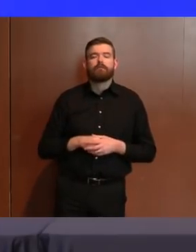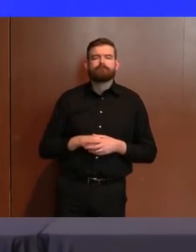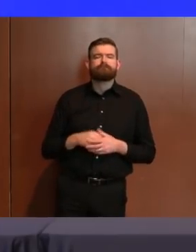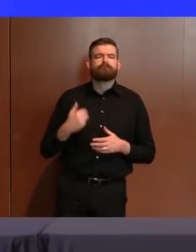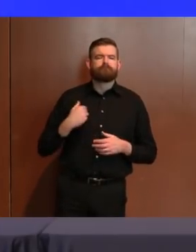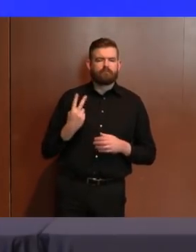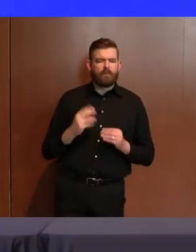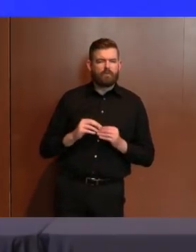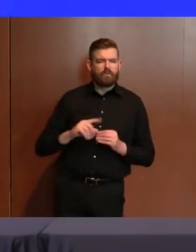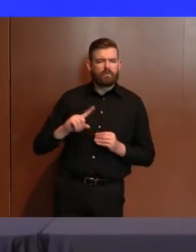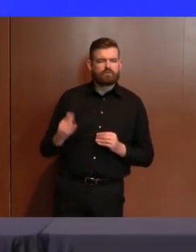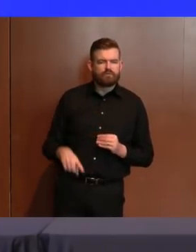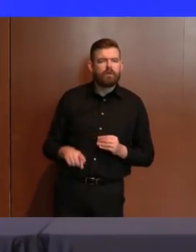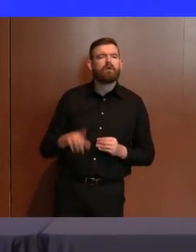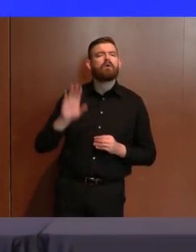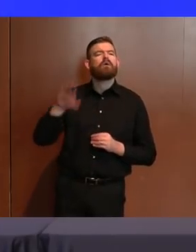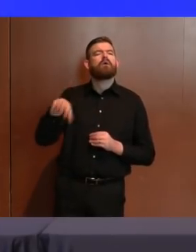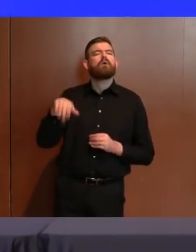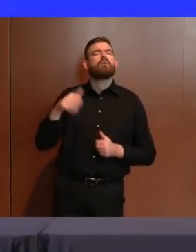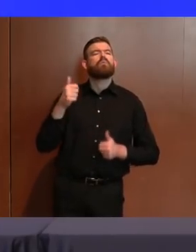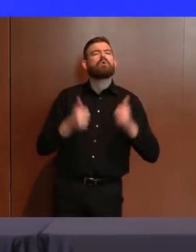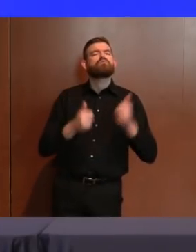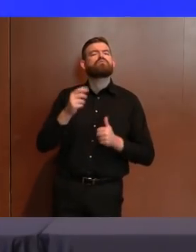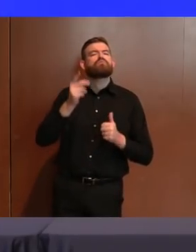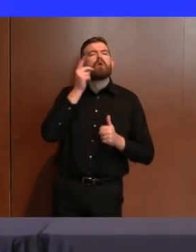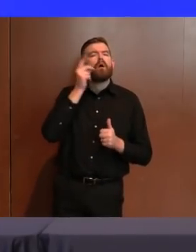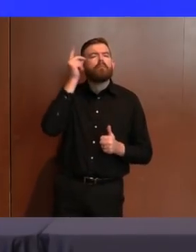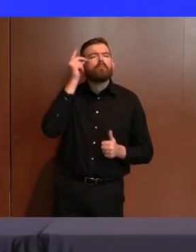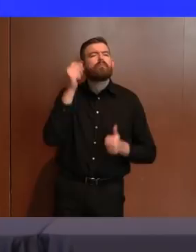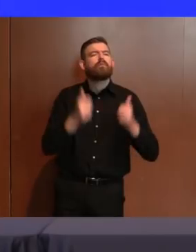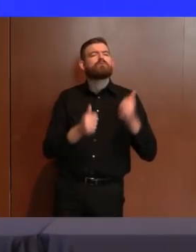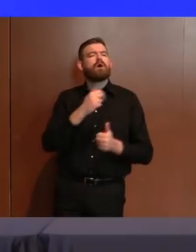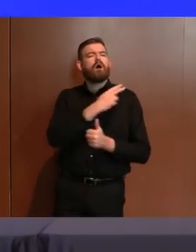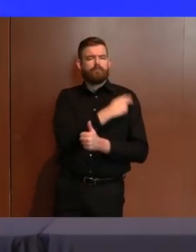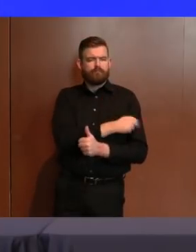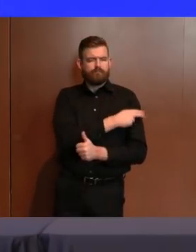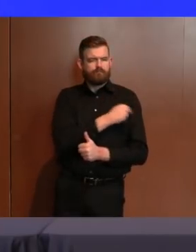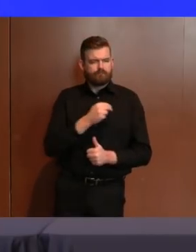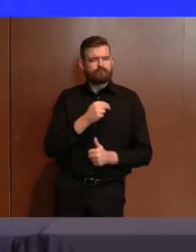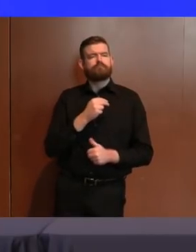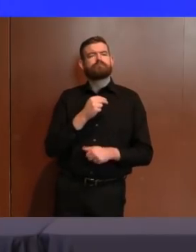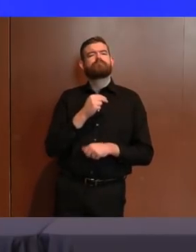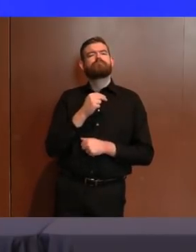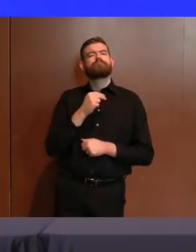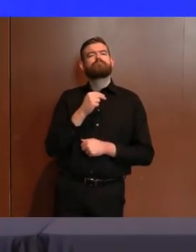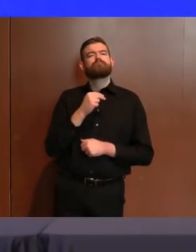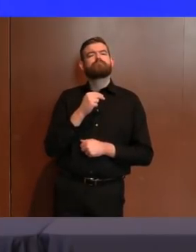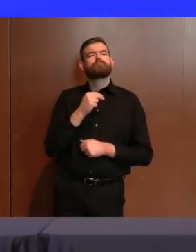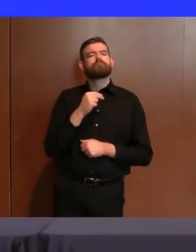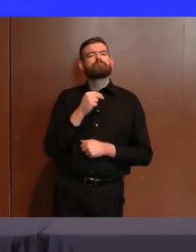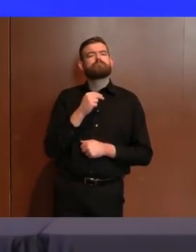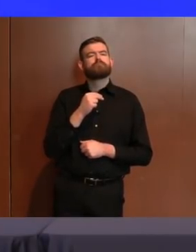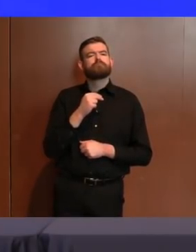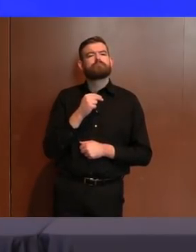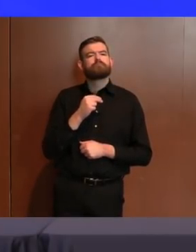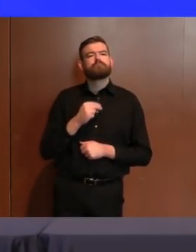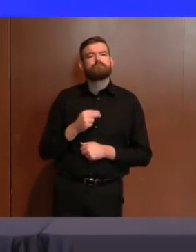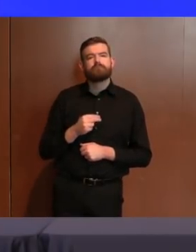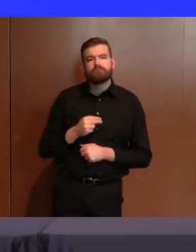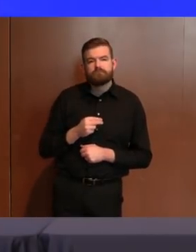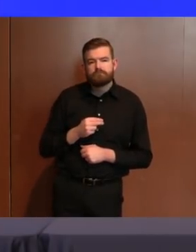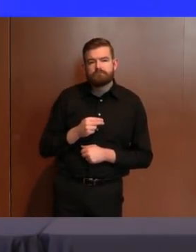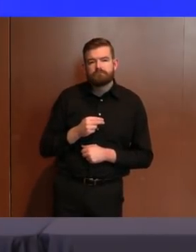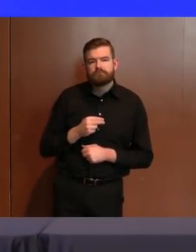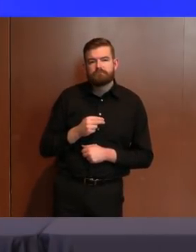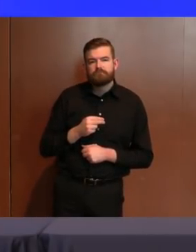can I ask, which dorms and hotels are being used for patients? And this transit- This is another question I have. These- This transient order, does that mean all